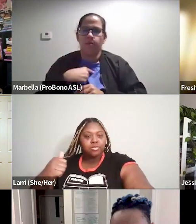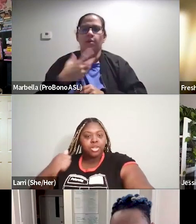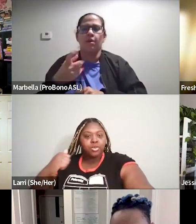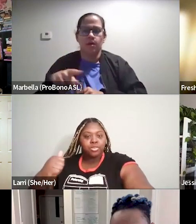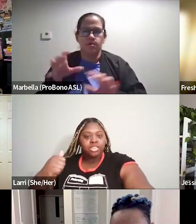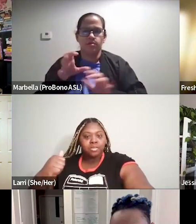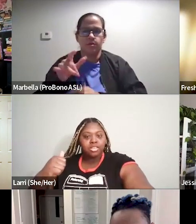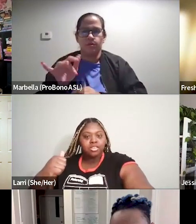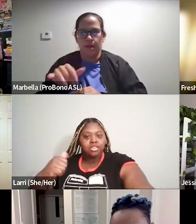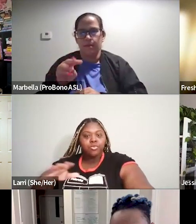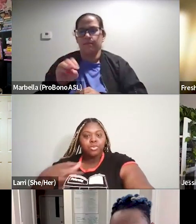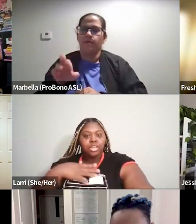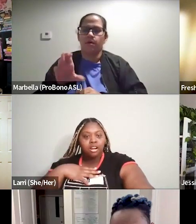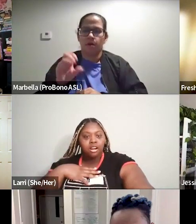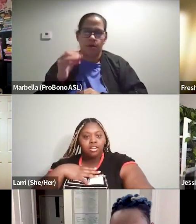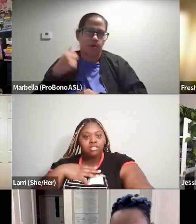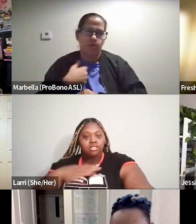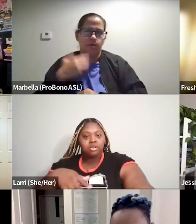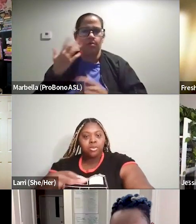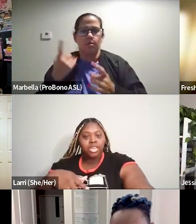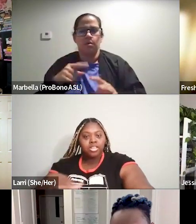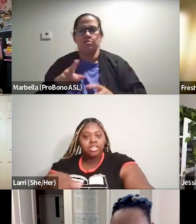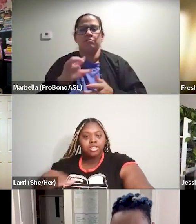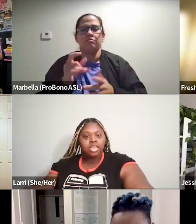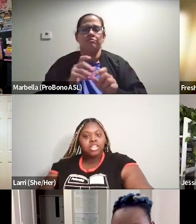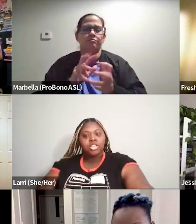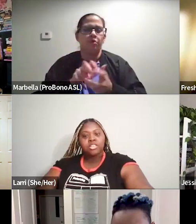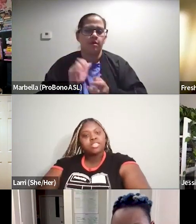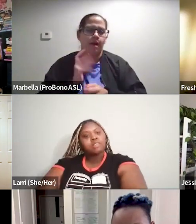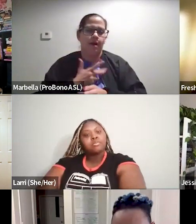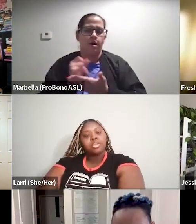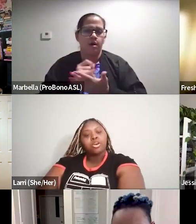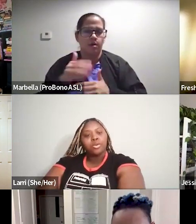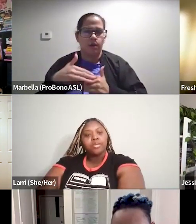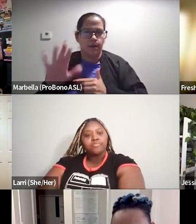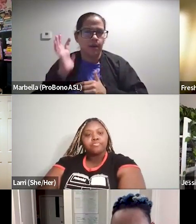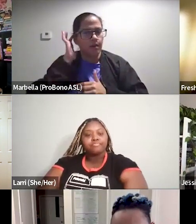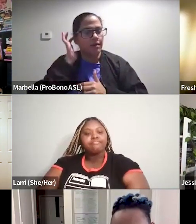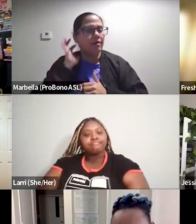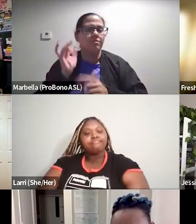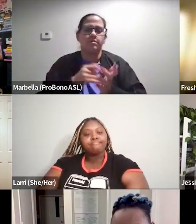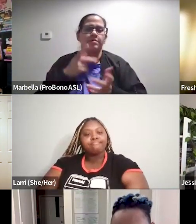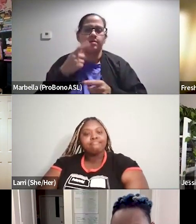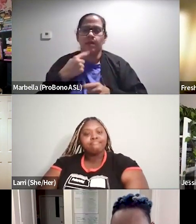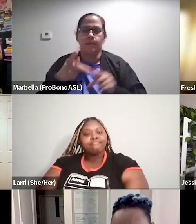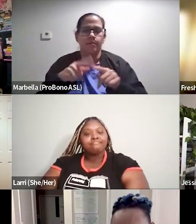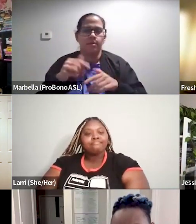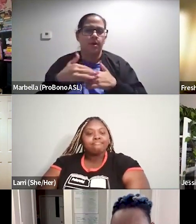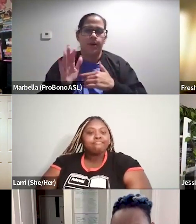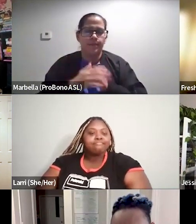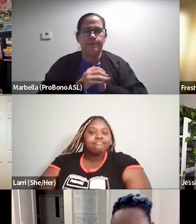do Miracle. We knew it was coming. You're ruining our art. Go away. And you just have to tell people to go away. Yeah.